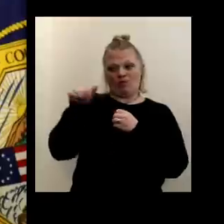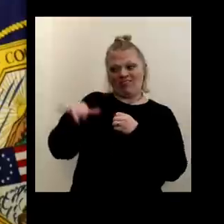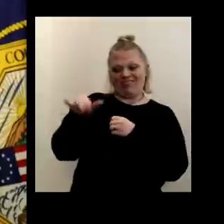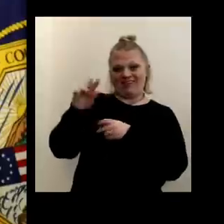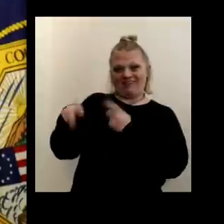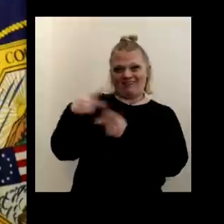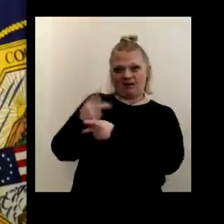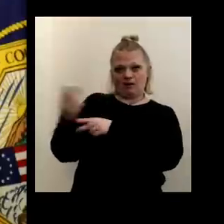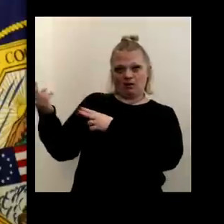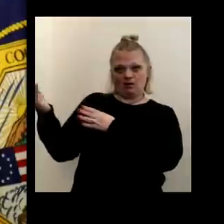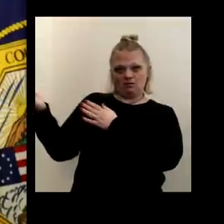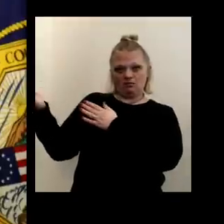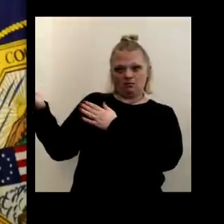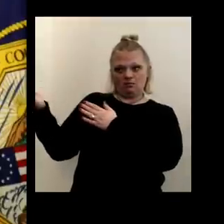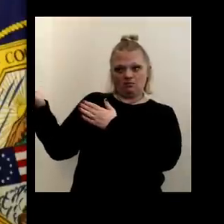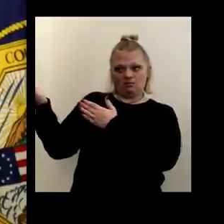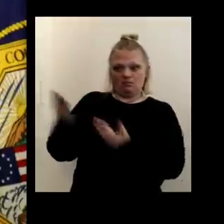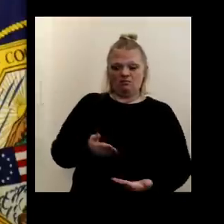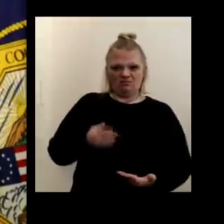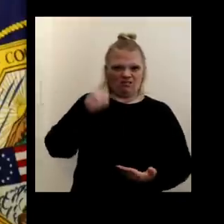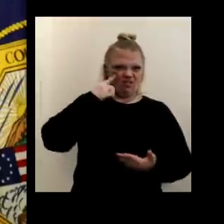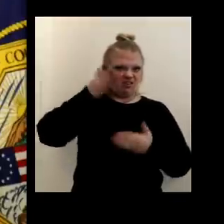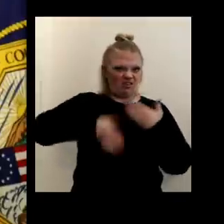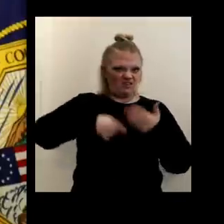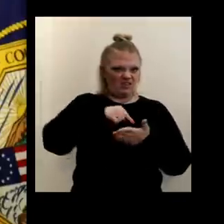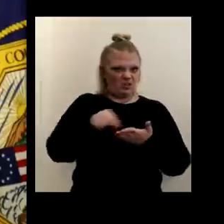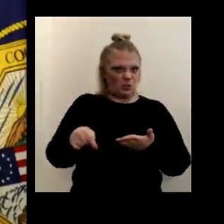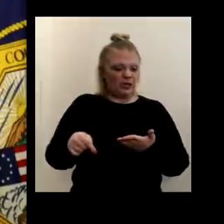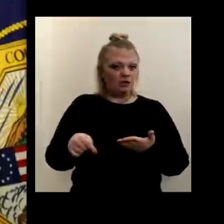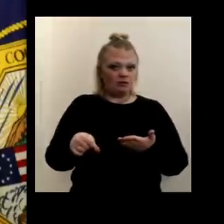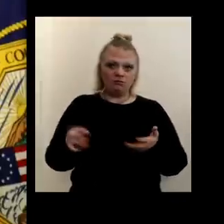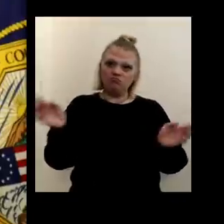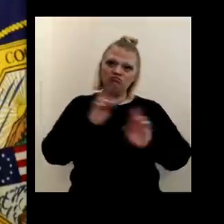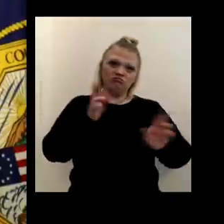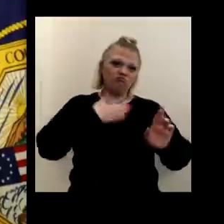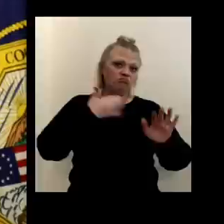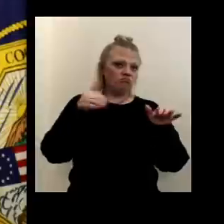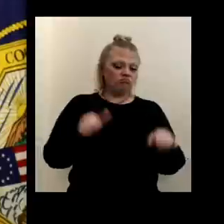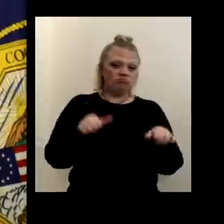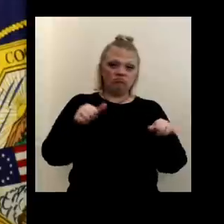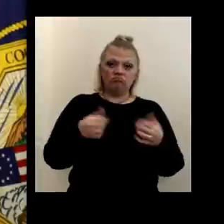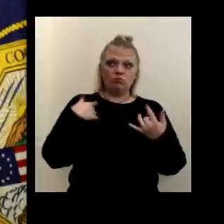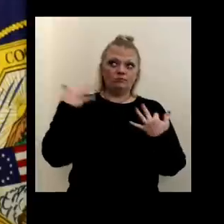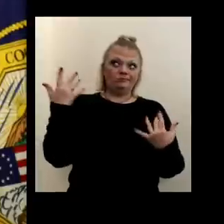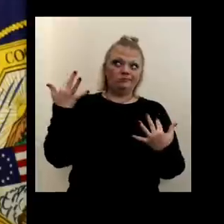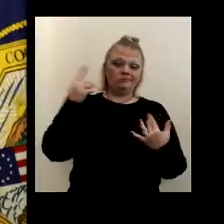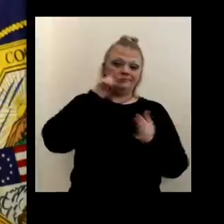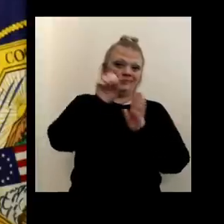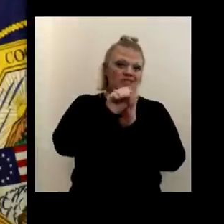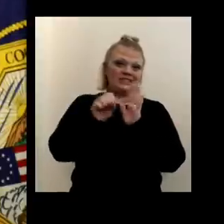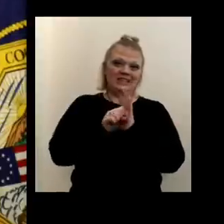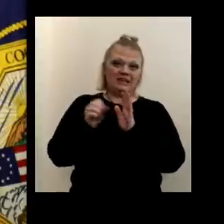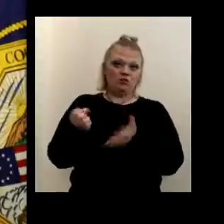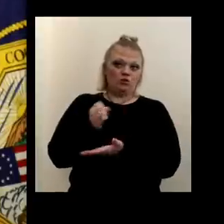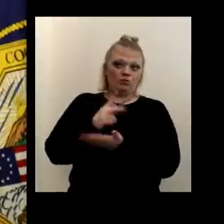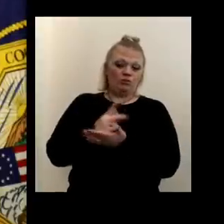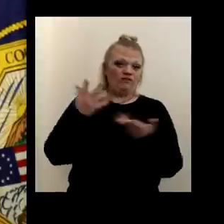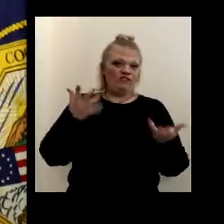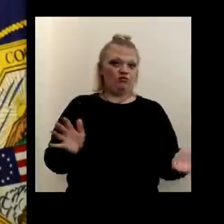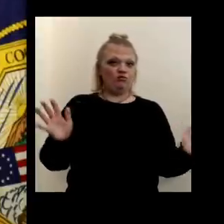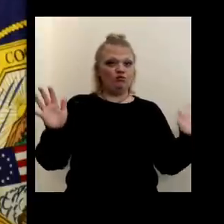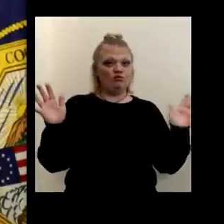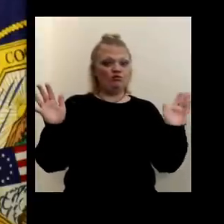I think they're coming by the end of this week. Uh, so we're ready and willing and able. We're just, we're waiting for the state to give us approval and they did.